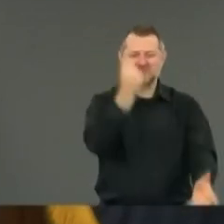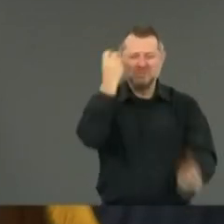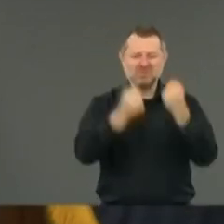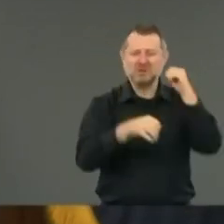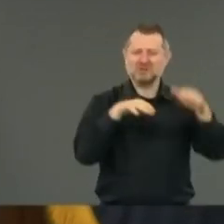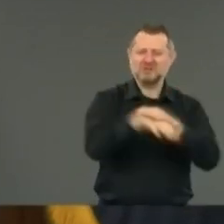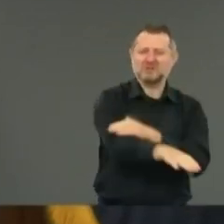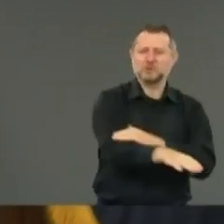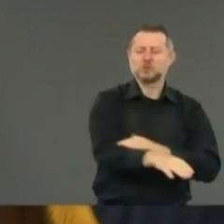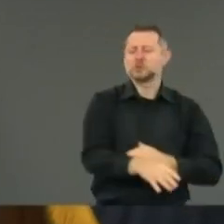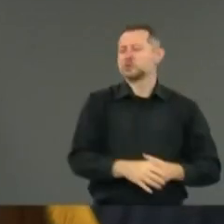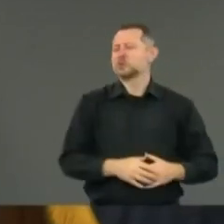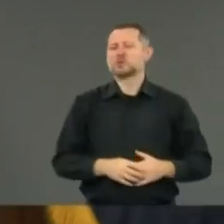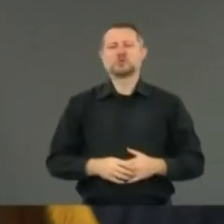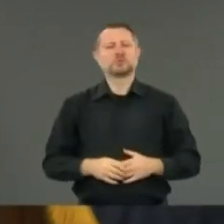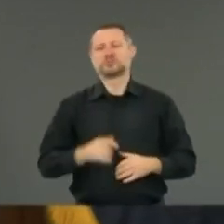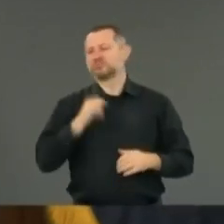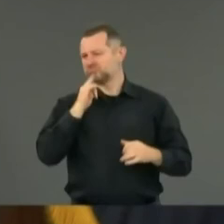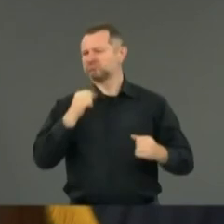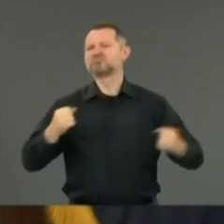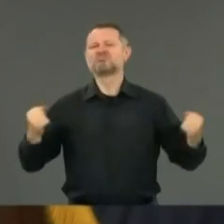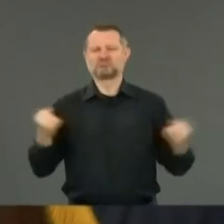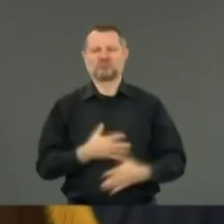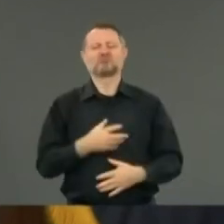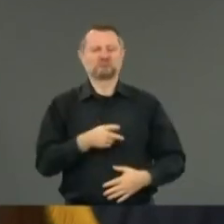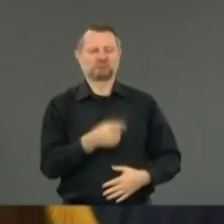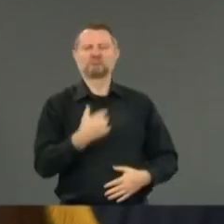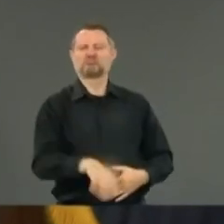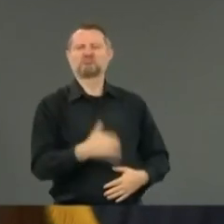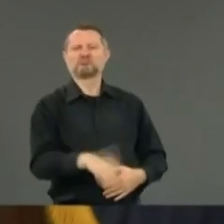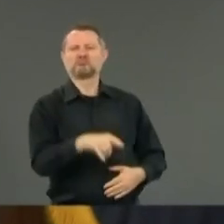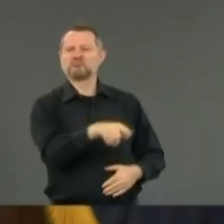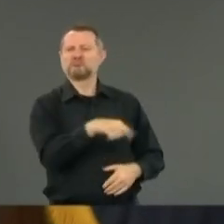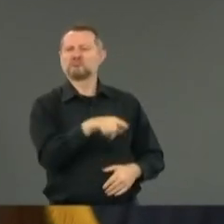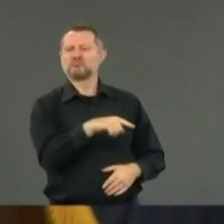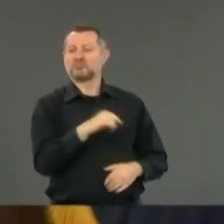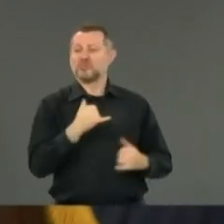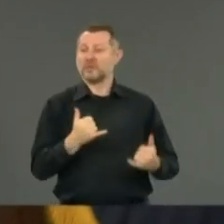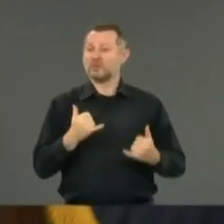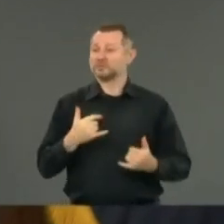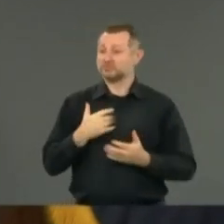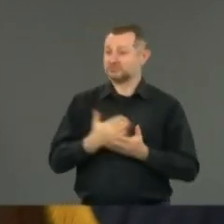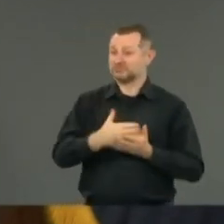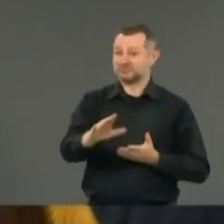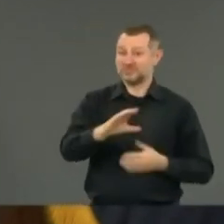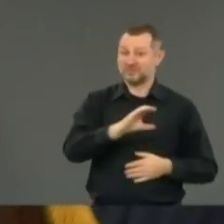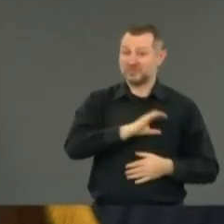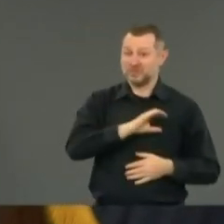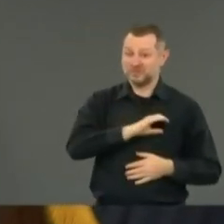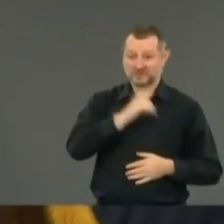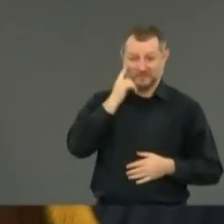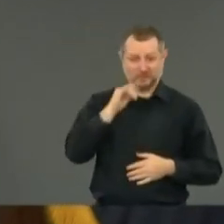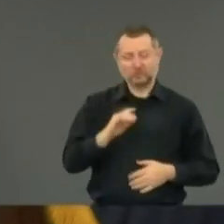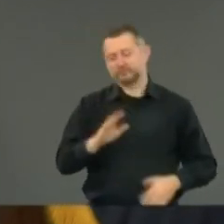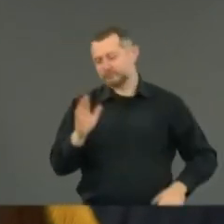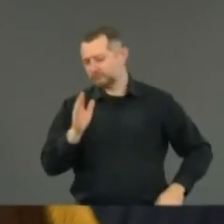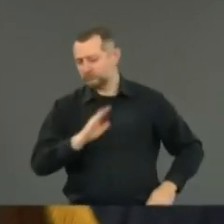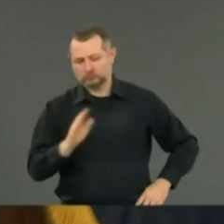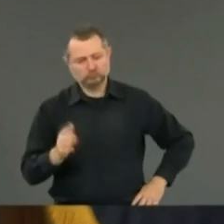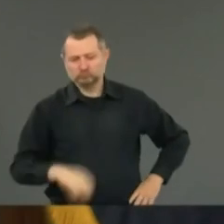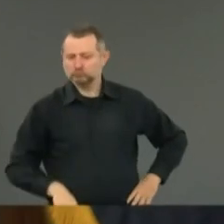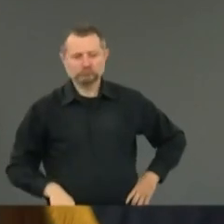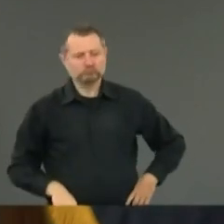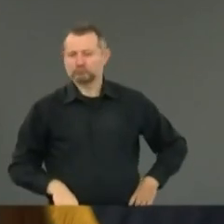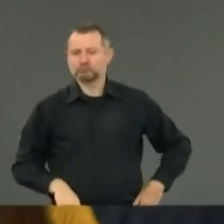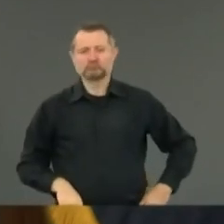people in the city to the core. You don't need police. You don't need police. That's what happens